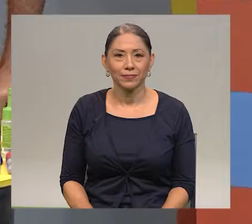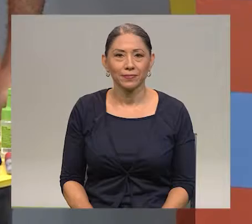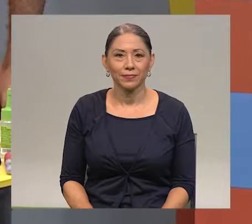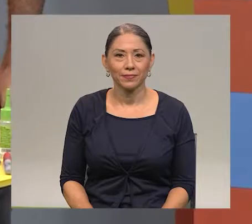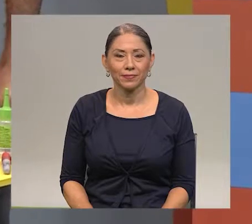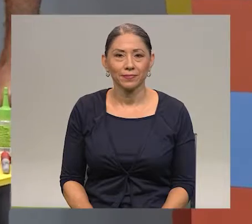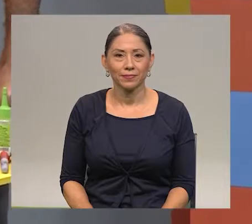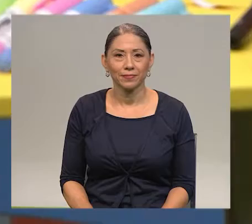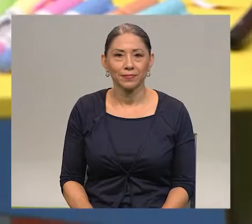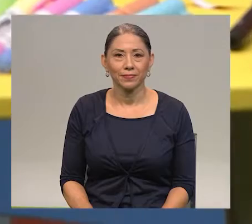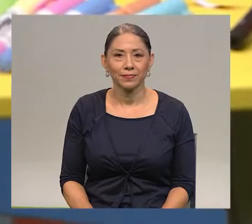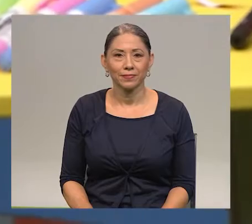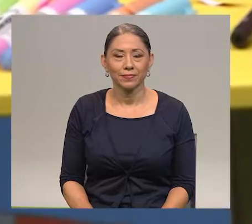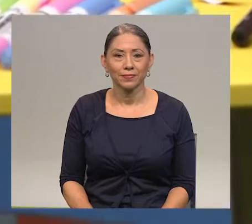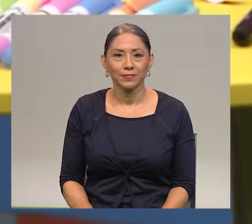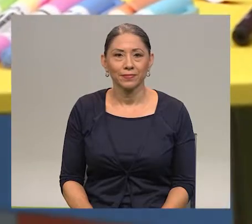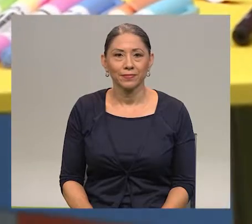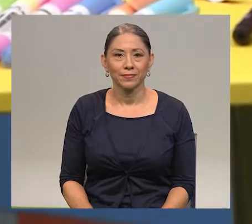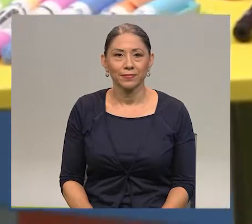Whoa.